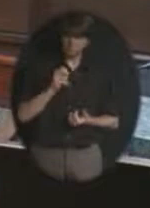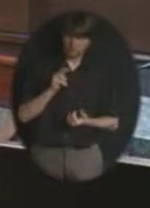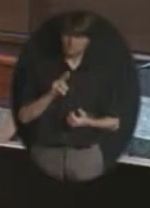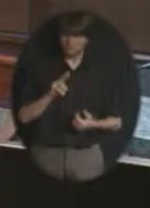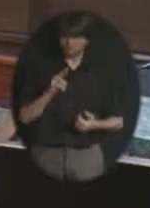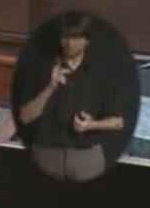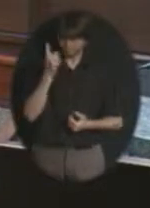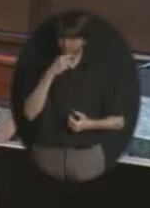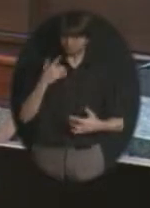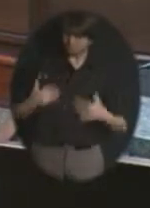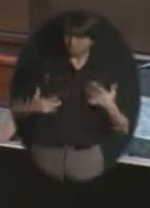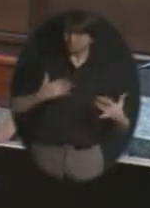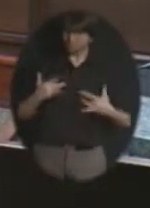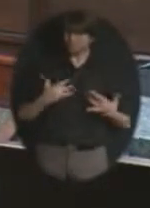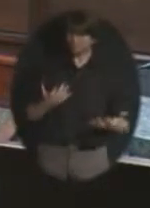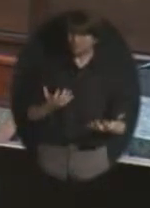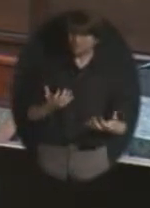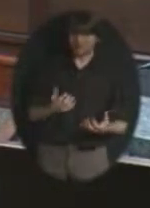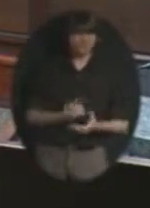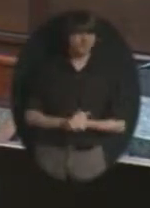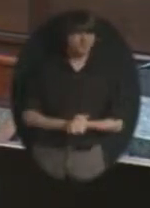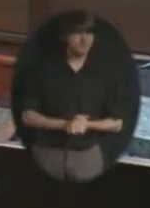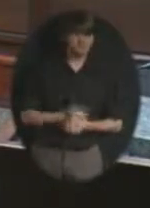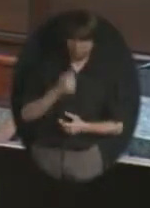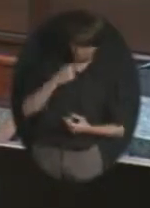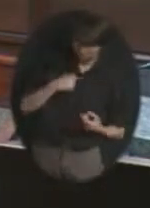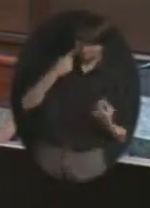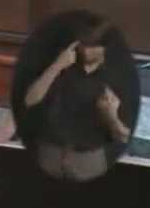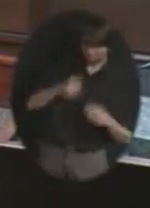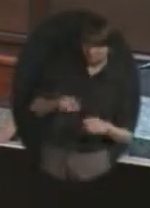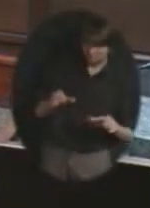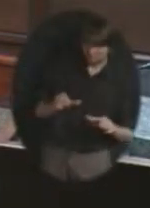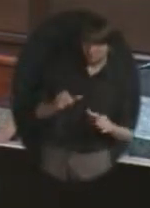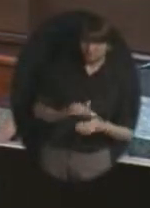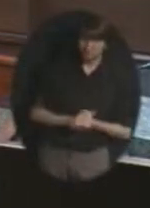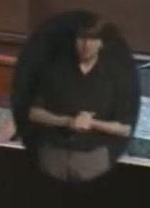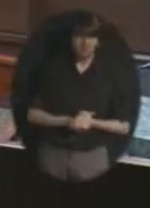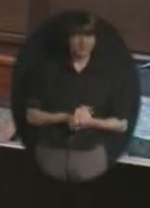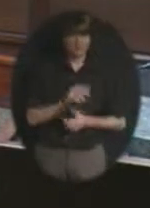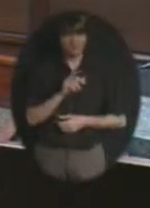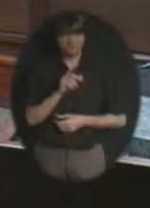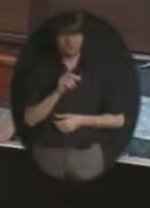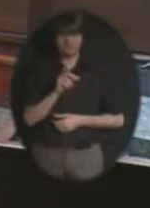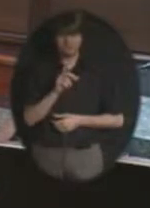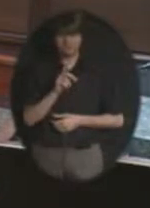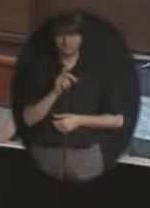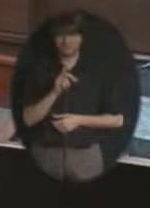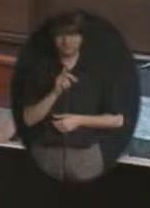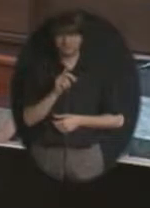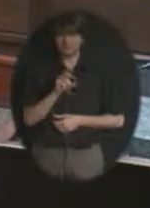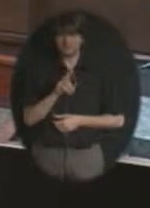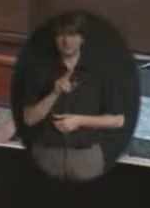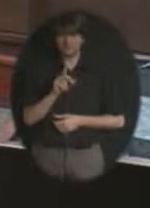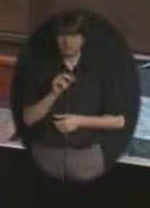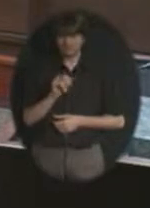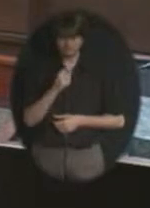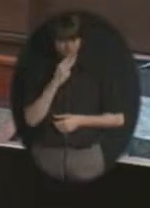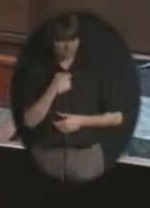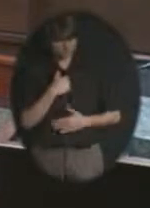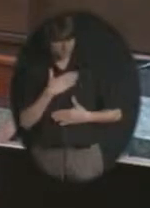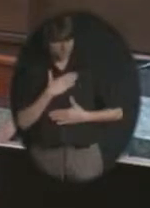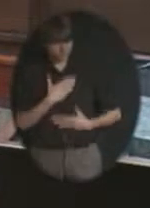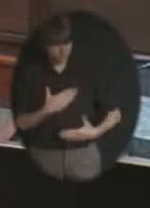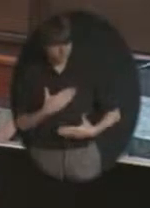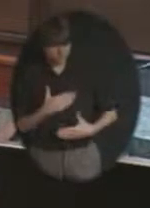excited about it. I'd be glad to do that. I was willing to step up. So, if it's something you feel like.